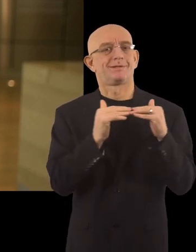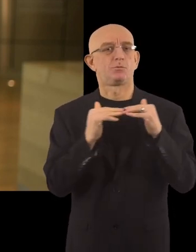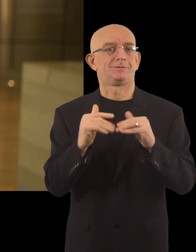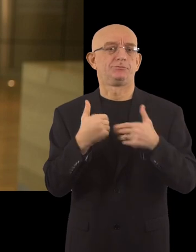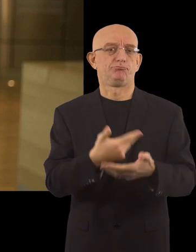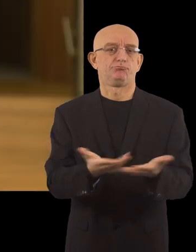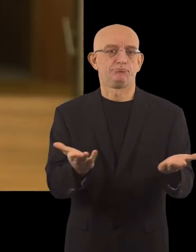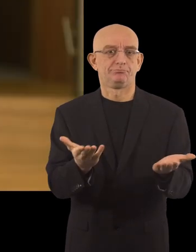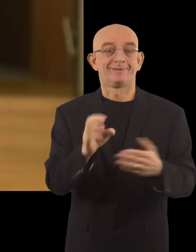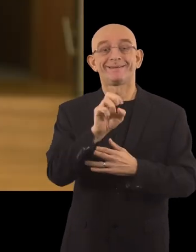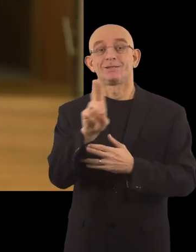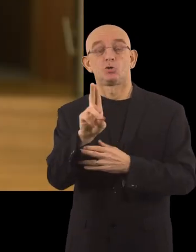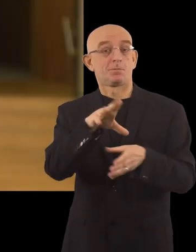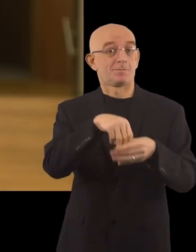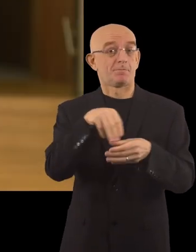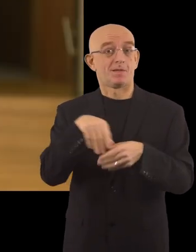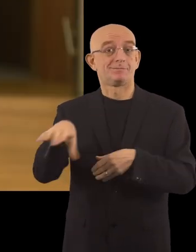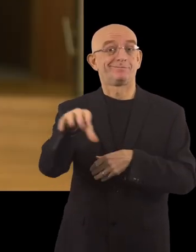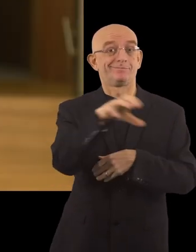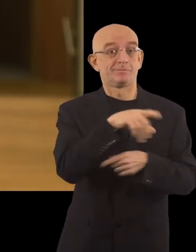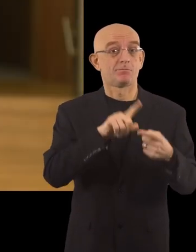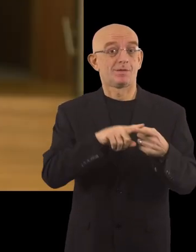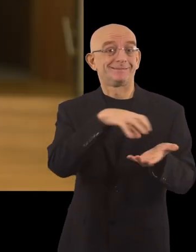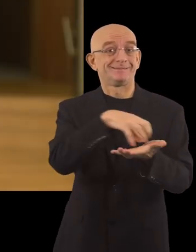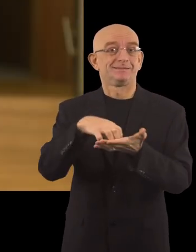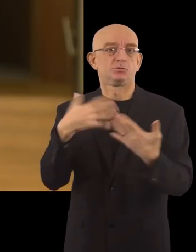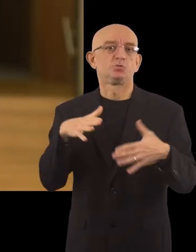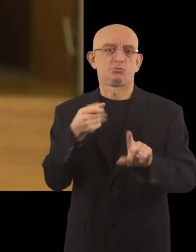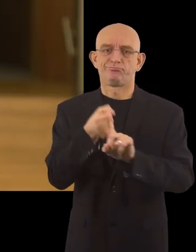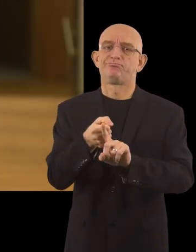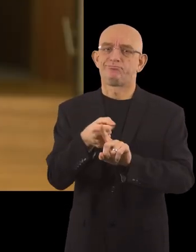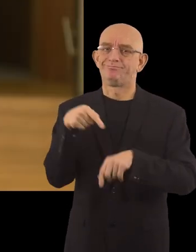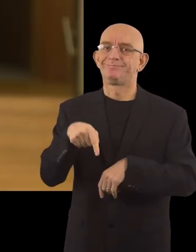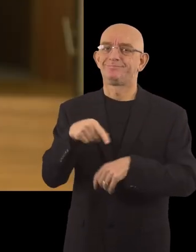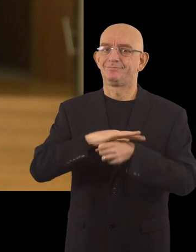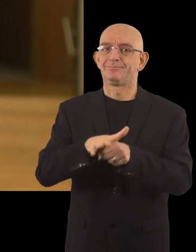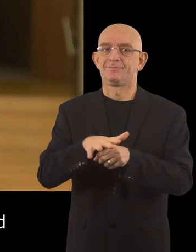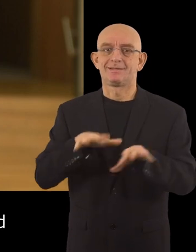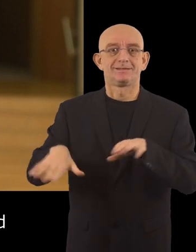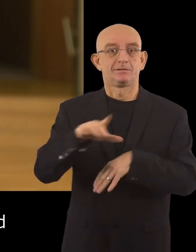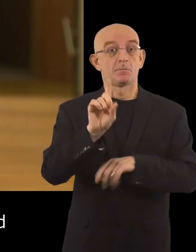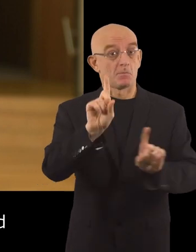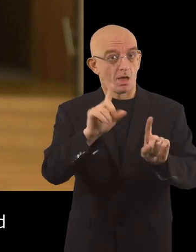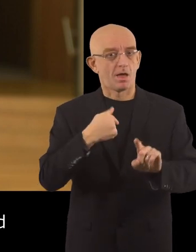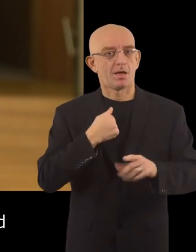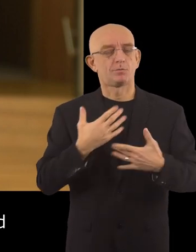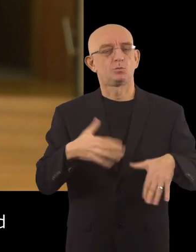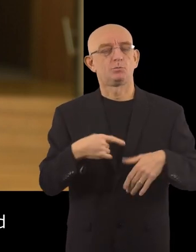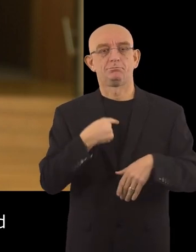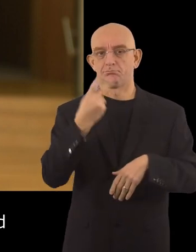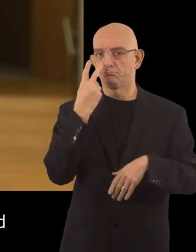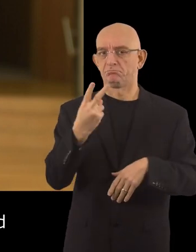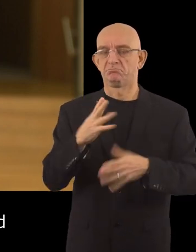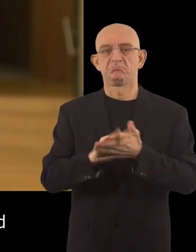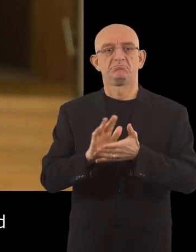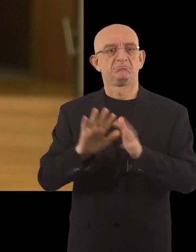of equality. EU member states and their cities are affected by the pandemic. I can only say that I am